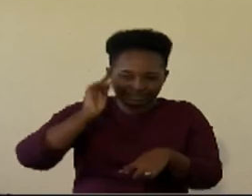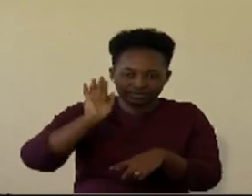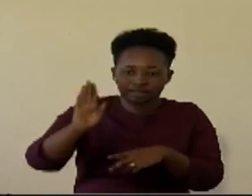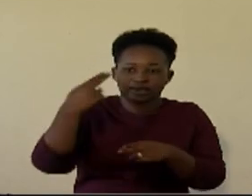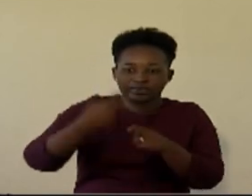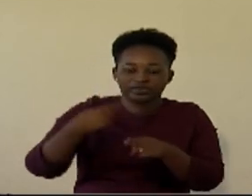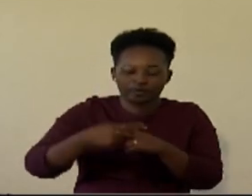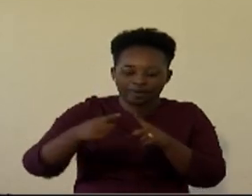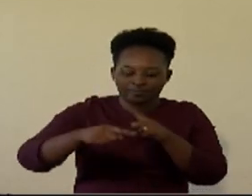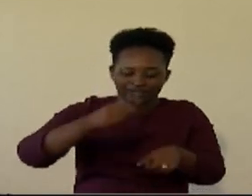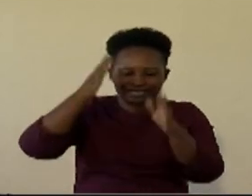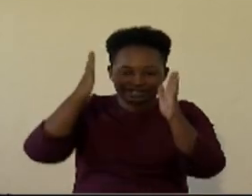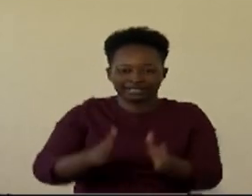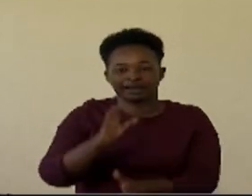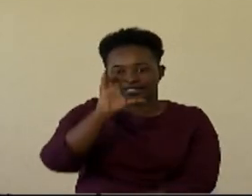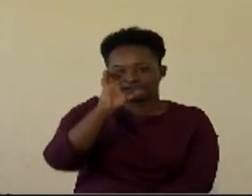remember those components in immunity